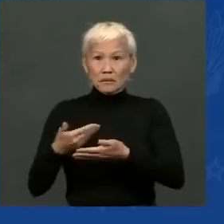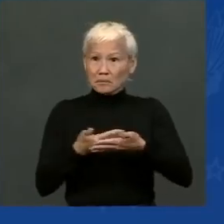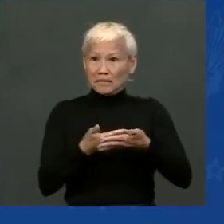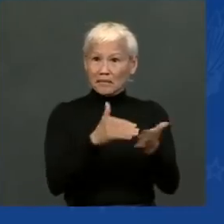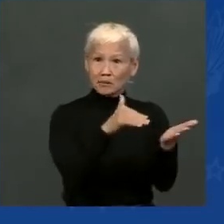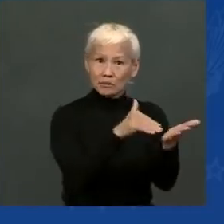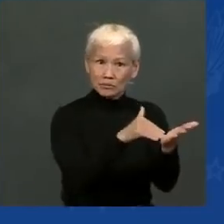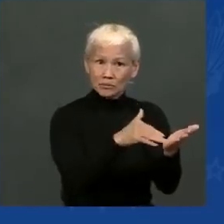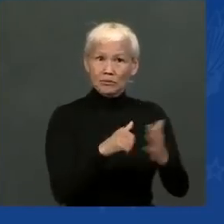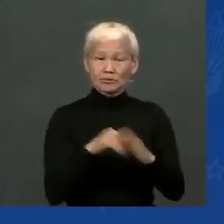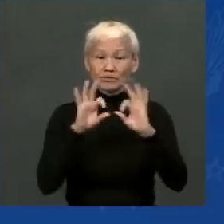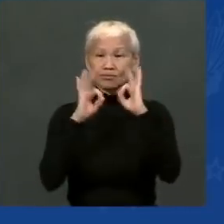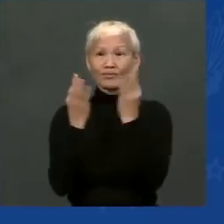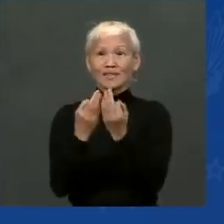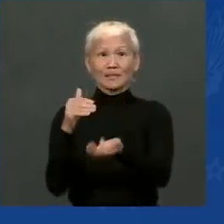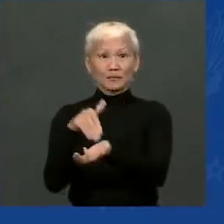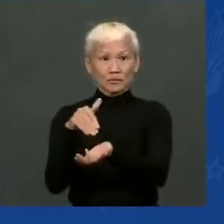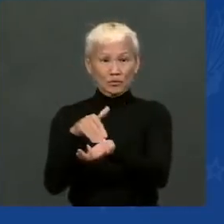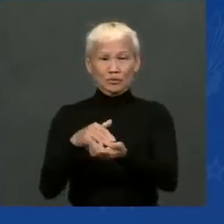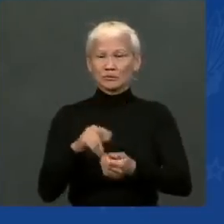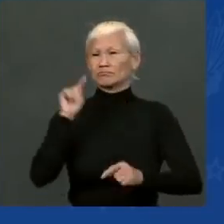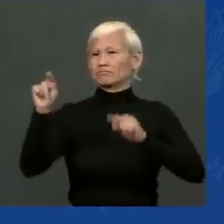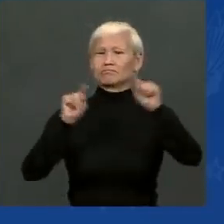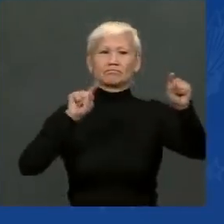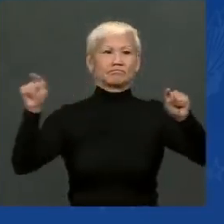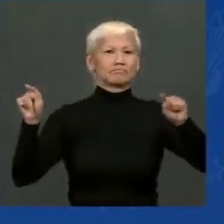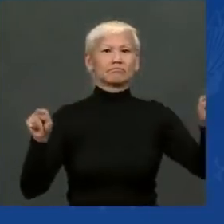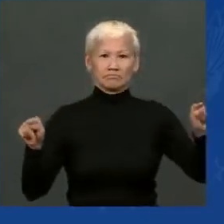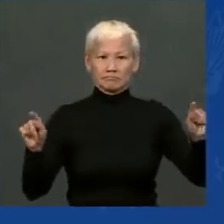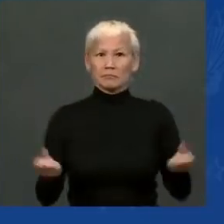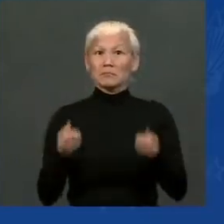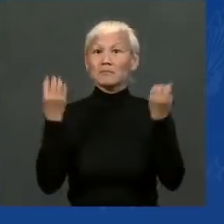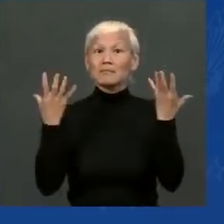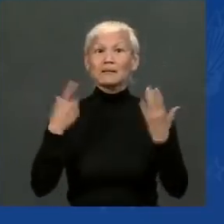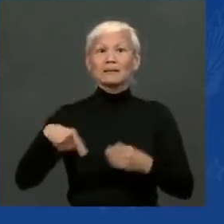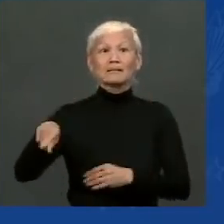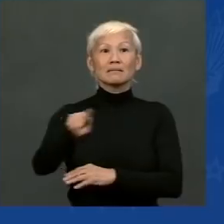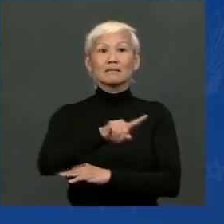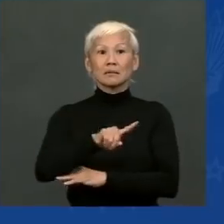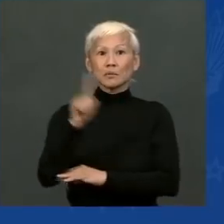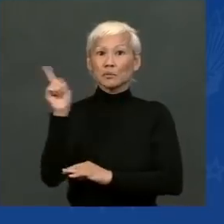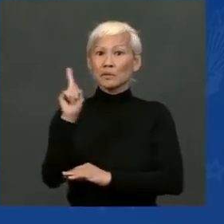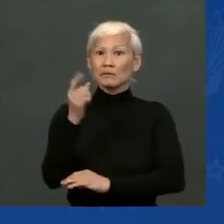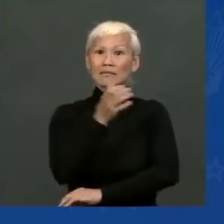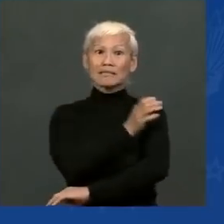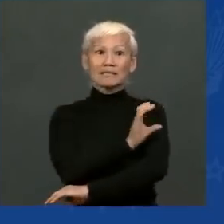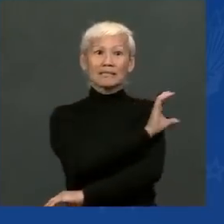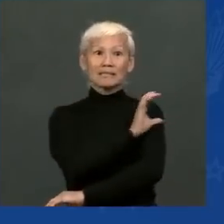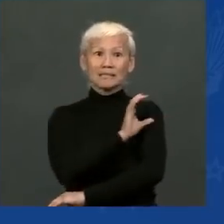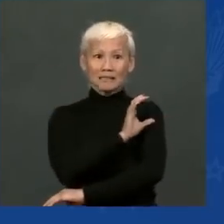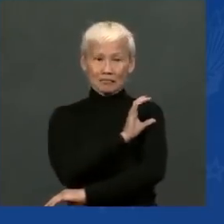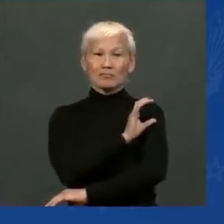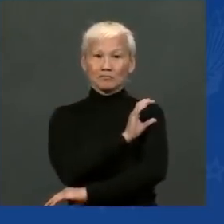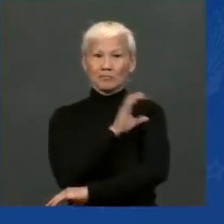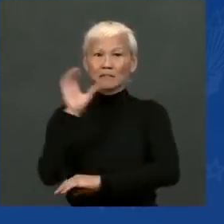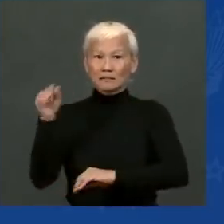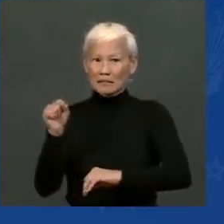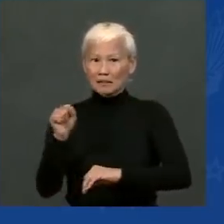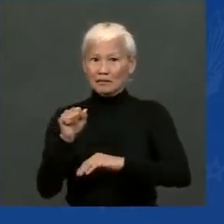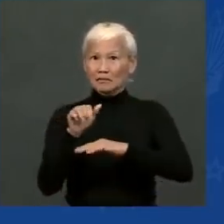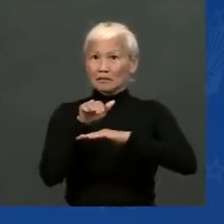Many of the vaccine sites will offer times on nights and weekends so parents can take their children to get vaccinated